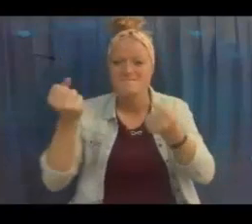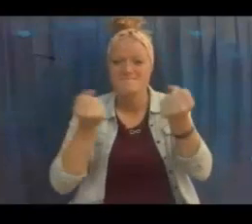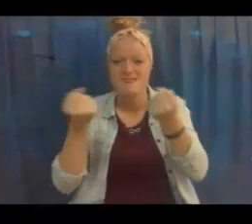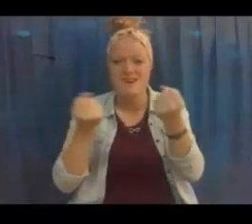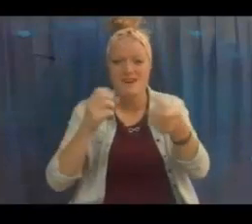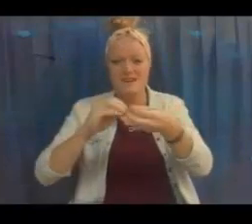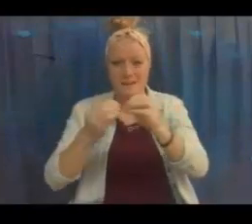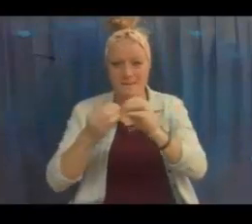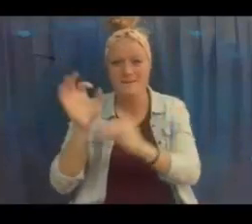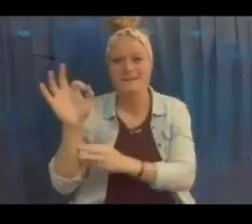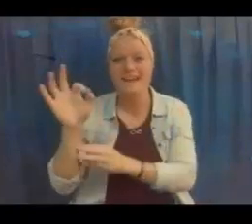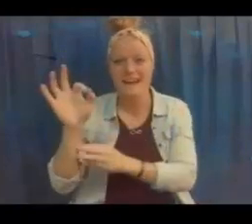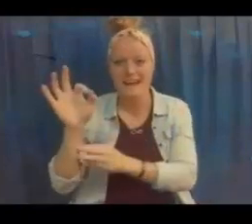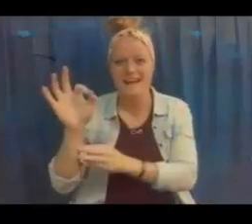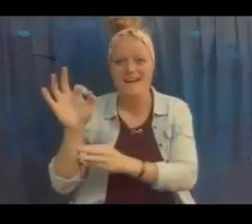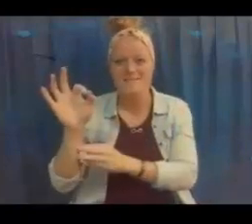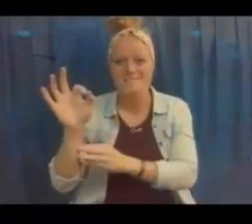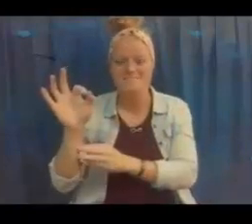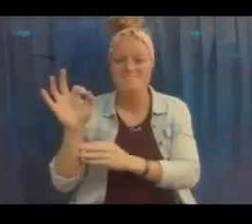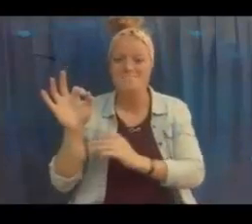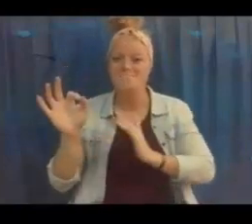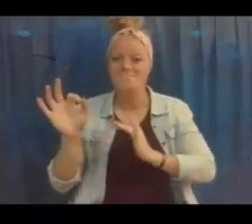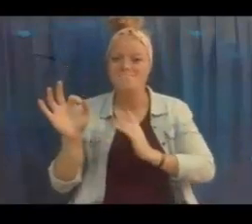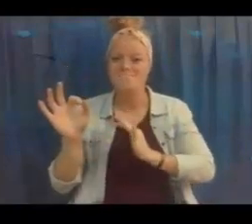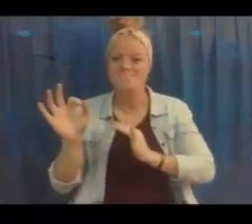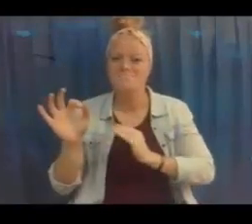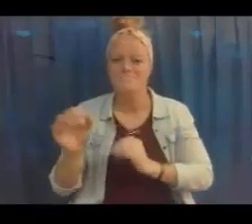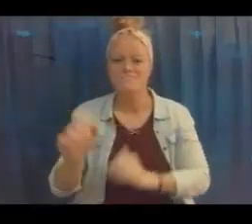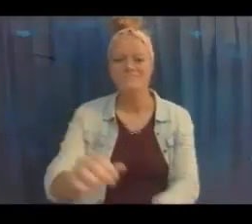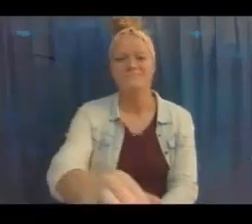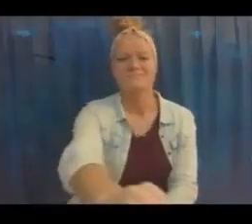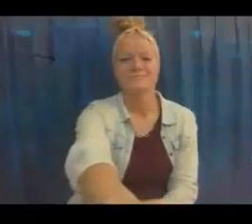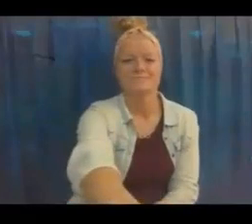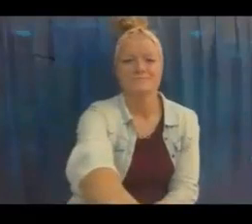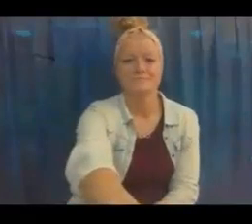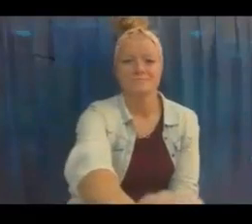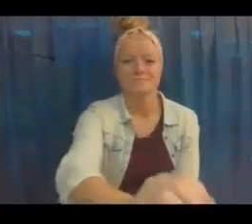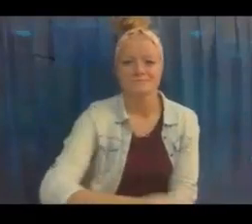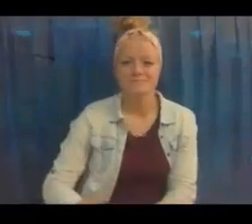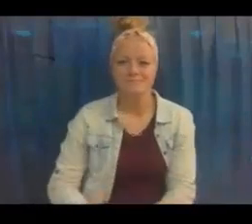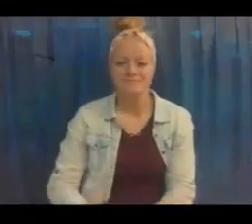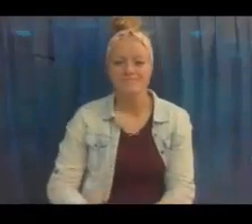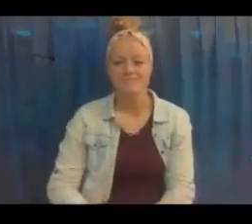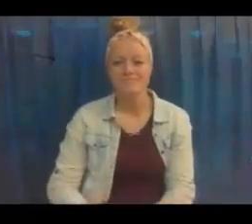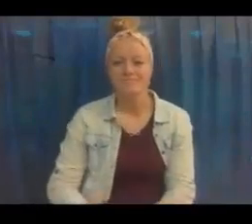Nine, number nine. His car number is nine. It's pretty cool.